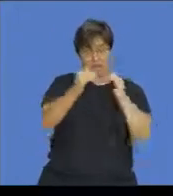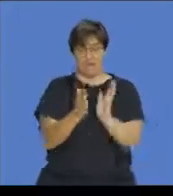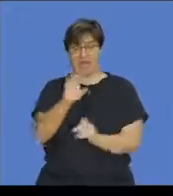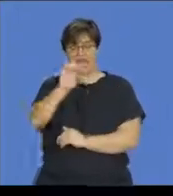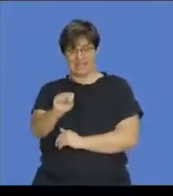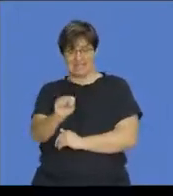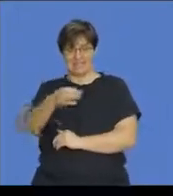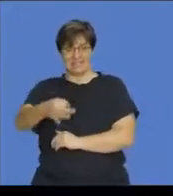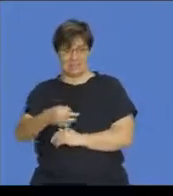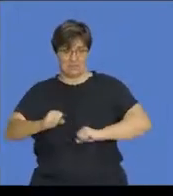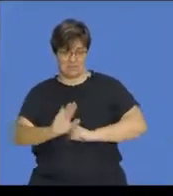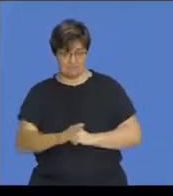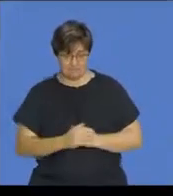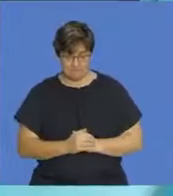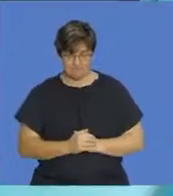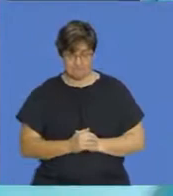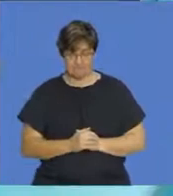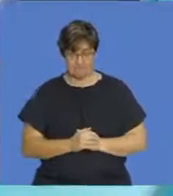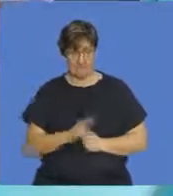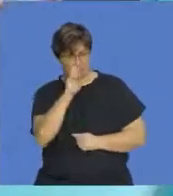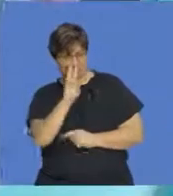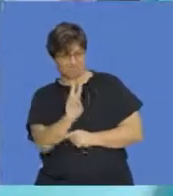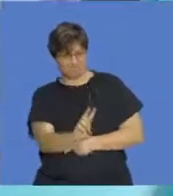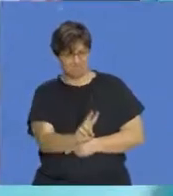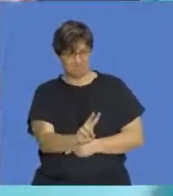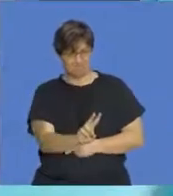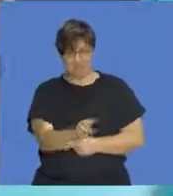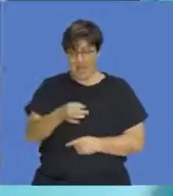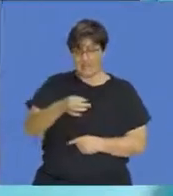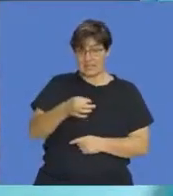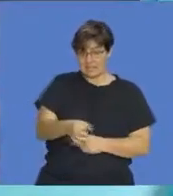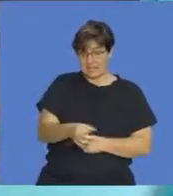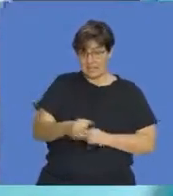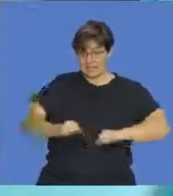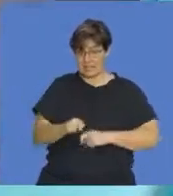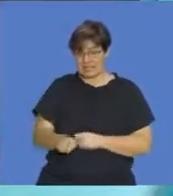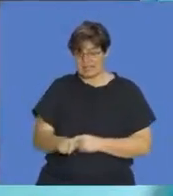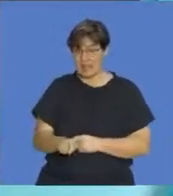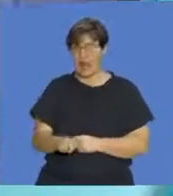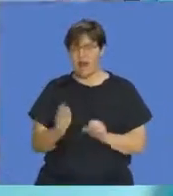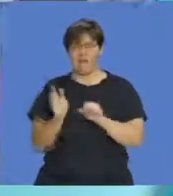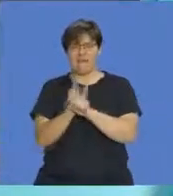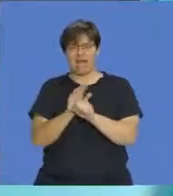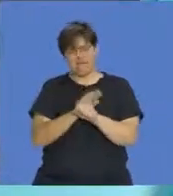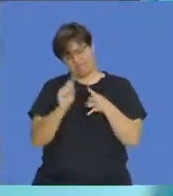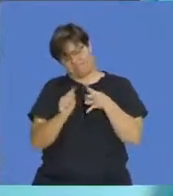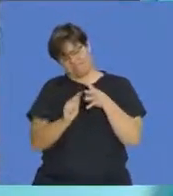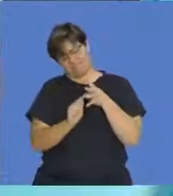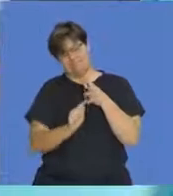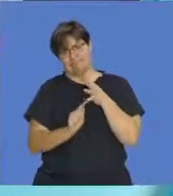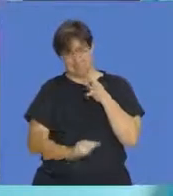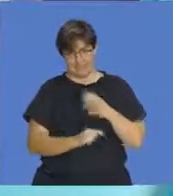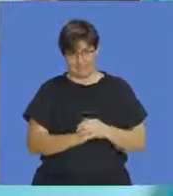just like that. So I hope you can see that the sample space covers many possibilities.